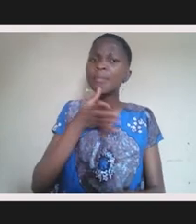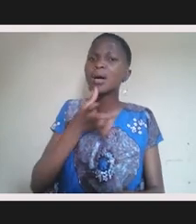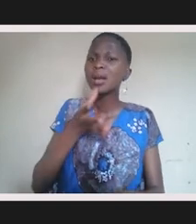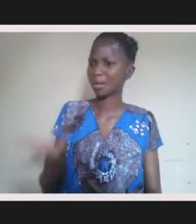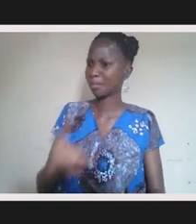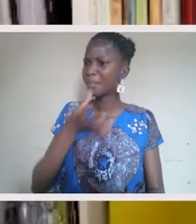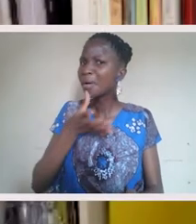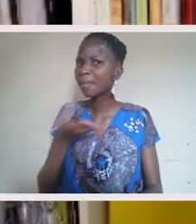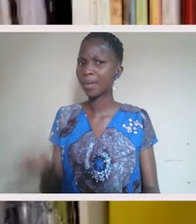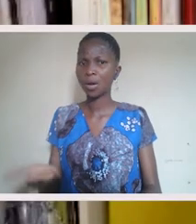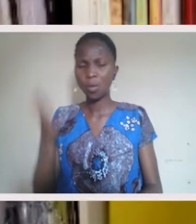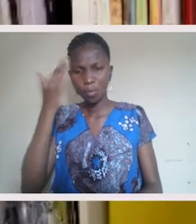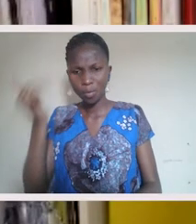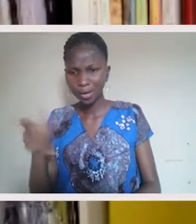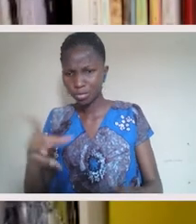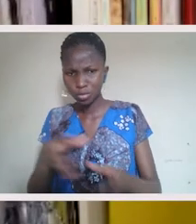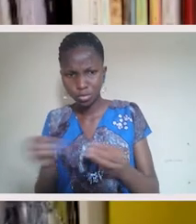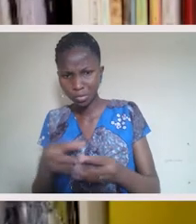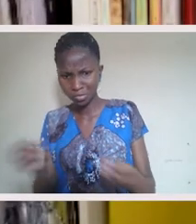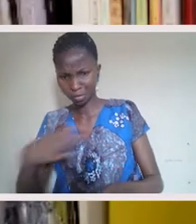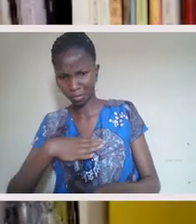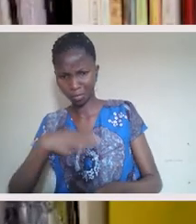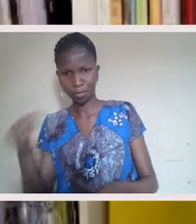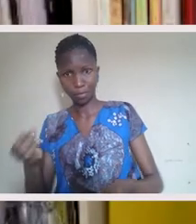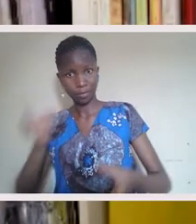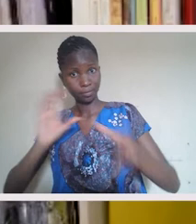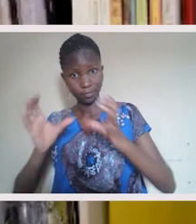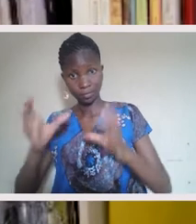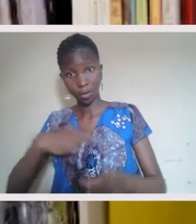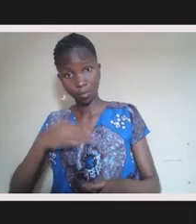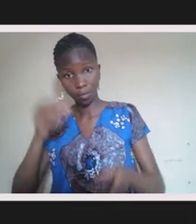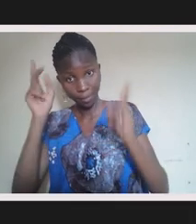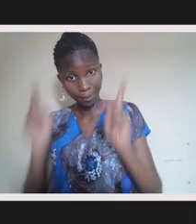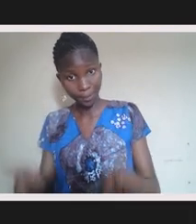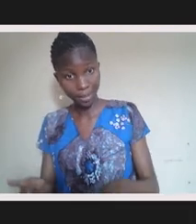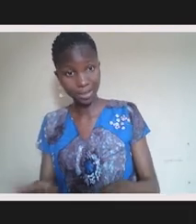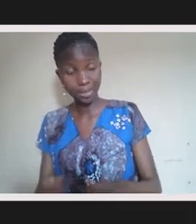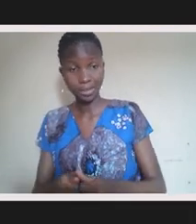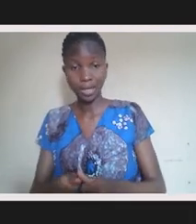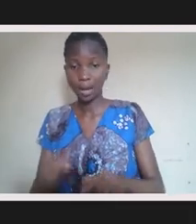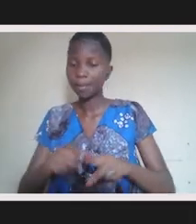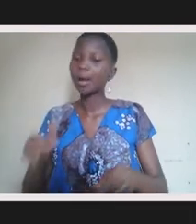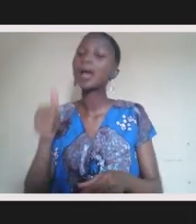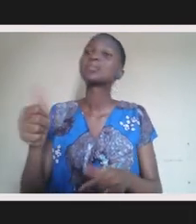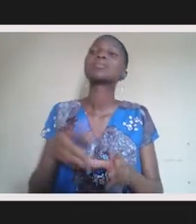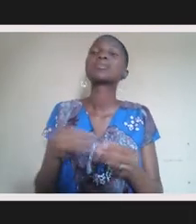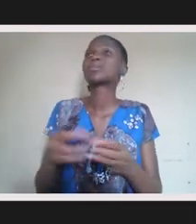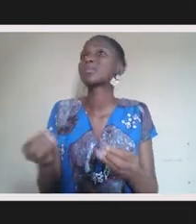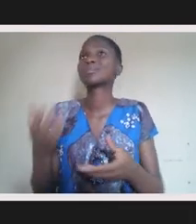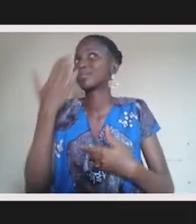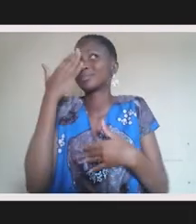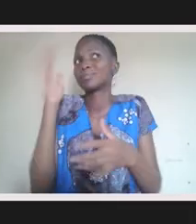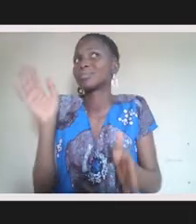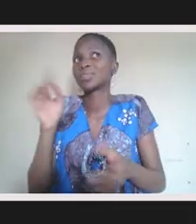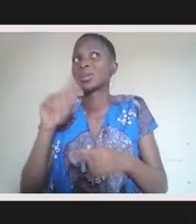you know, to people that, you know, not family or whoever, somebody important. And she just said, you know, and she broke it down, but I don't, I